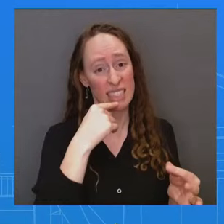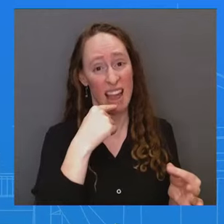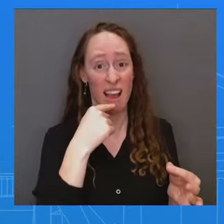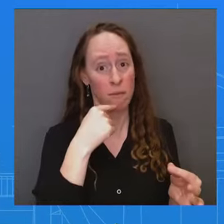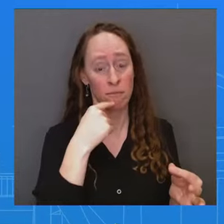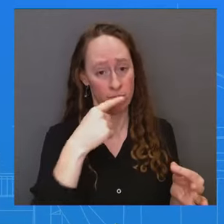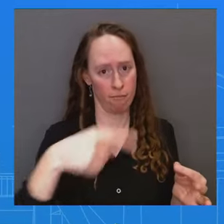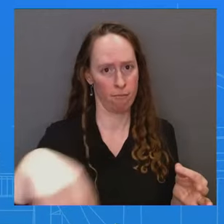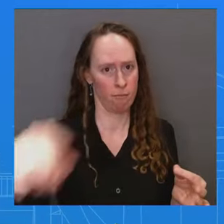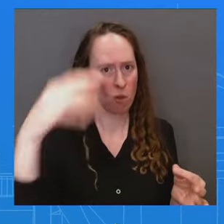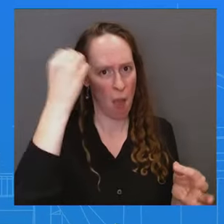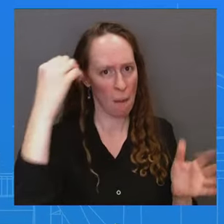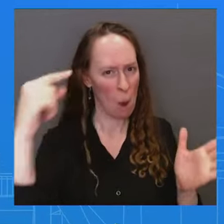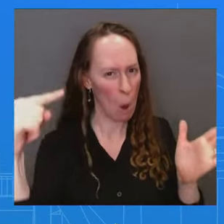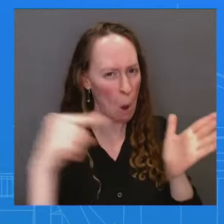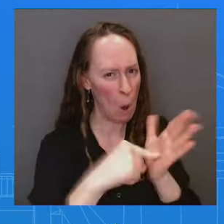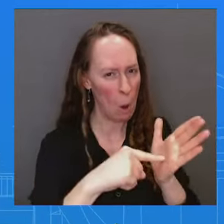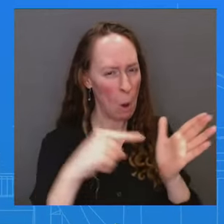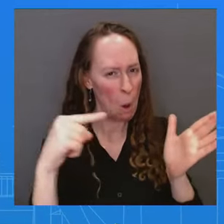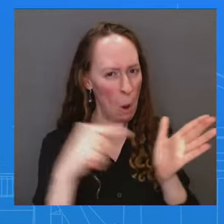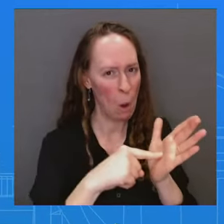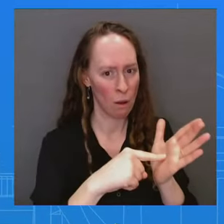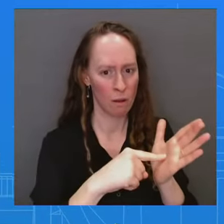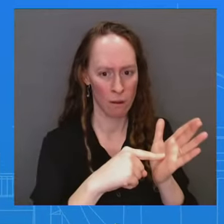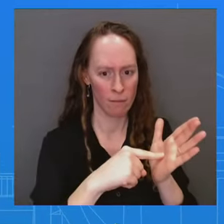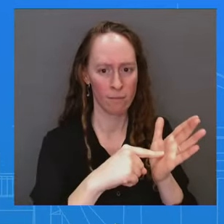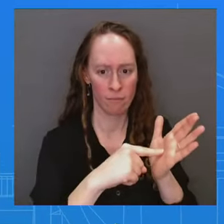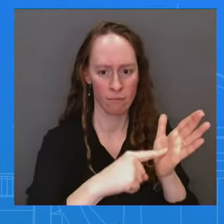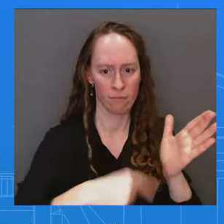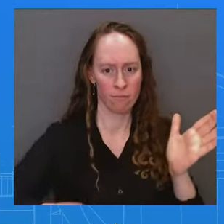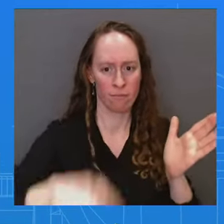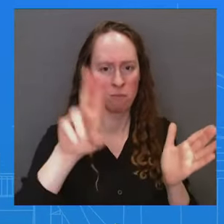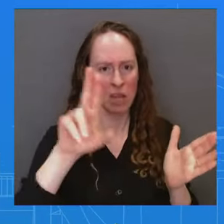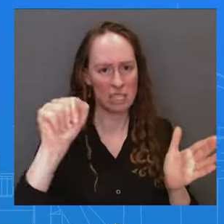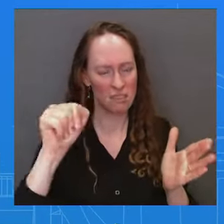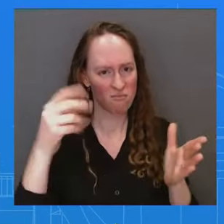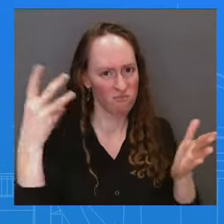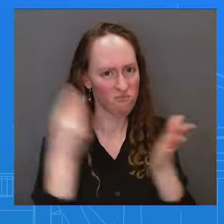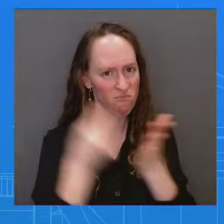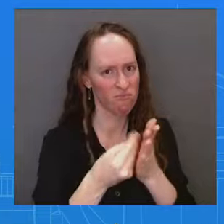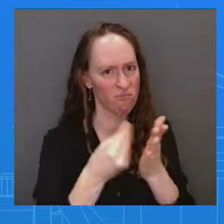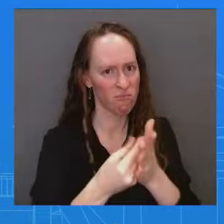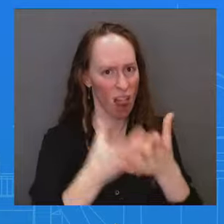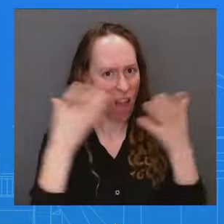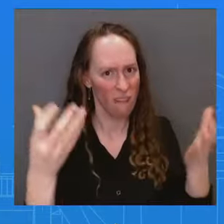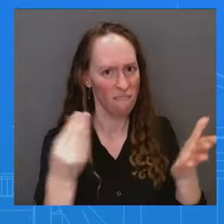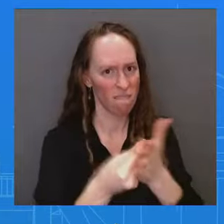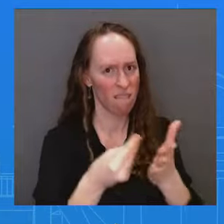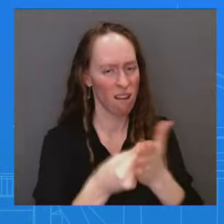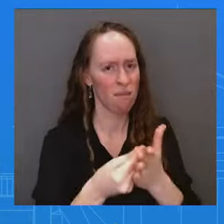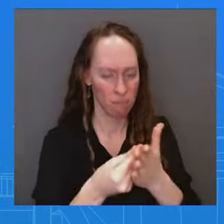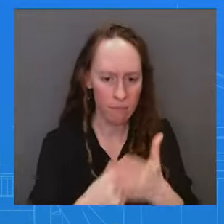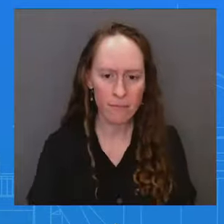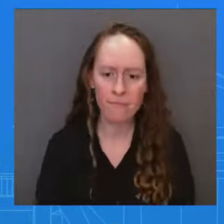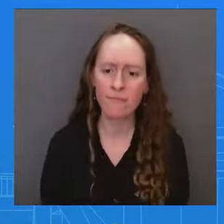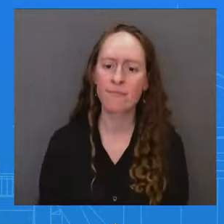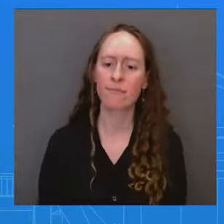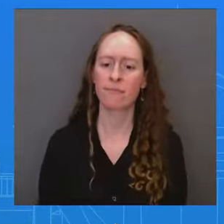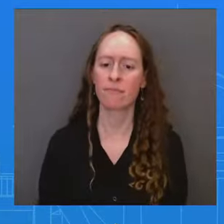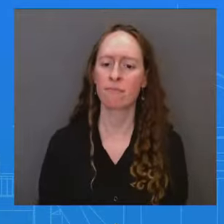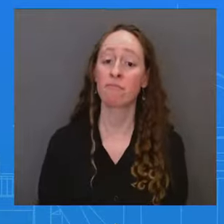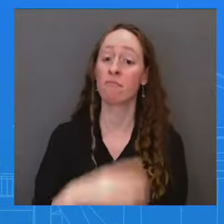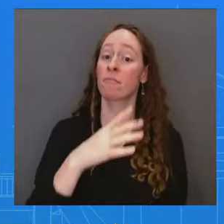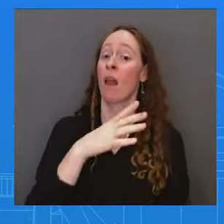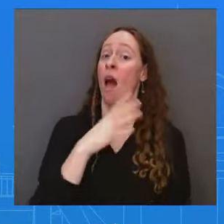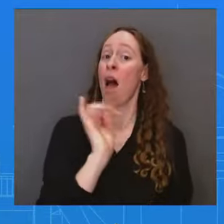a comment on former President's refusal to fully commit to NATO? And I have one more question on Wait,